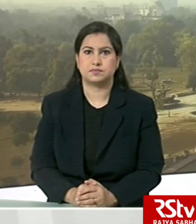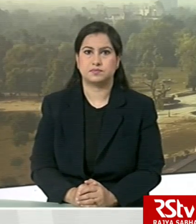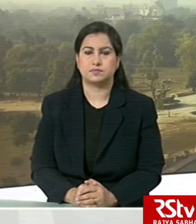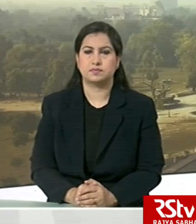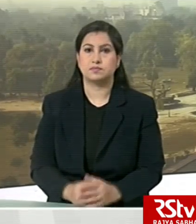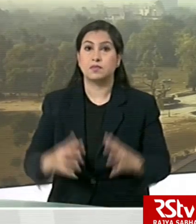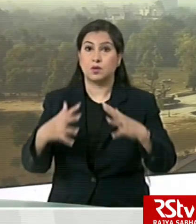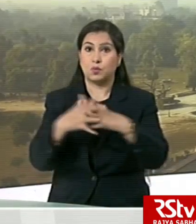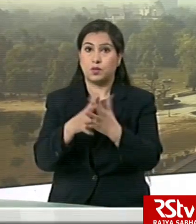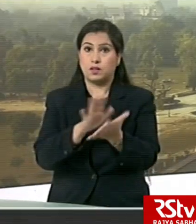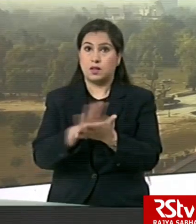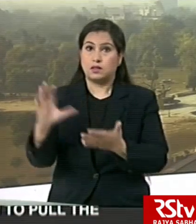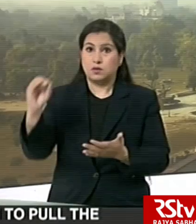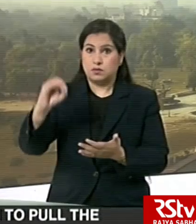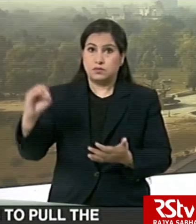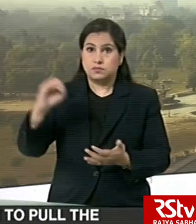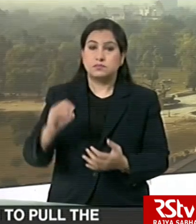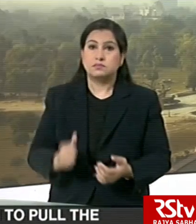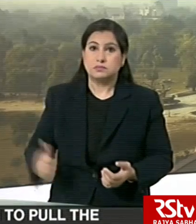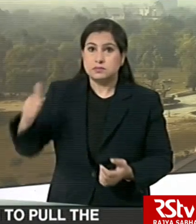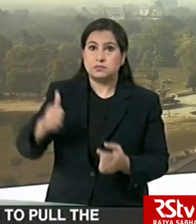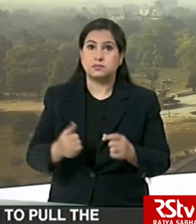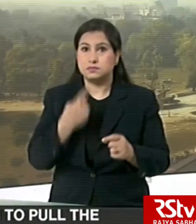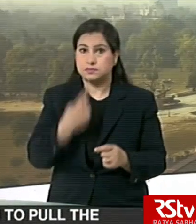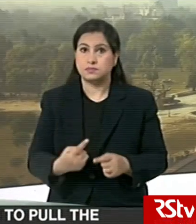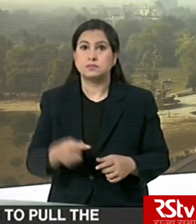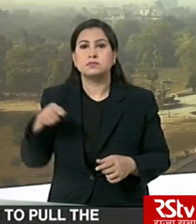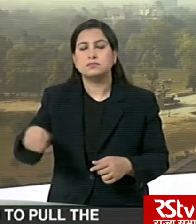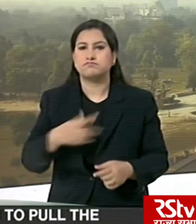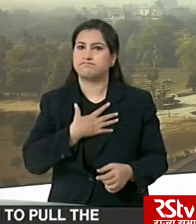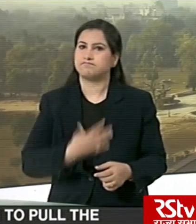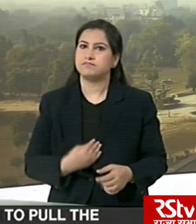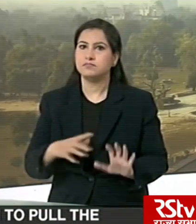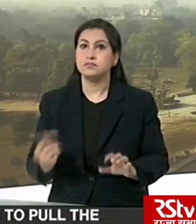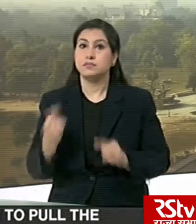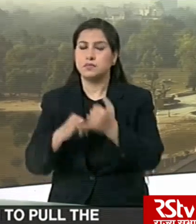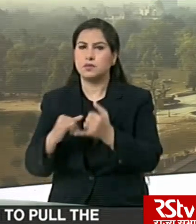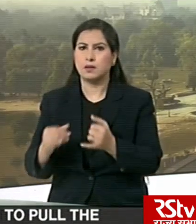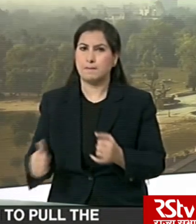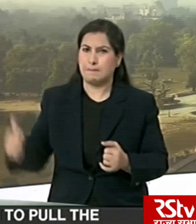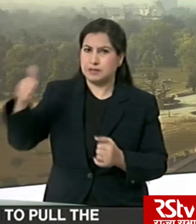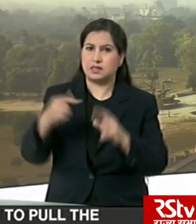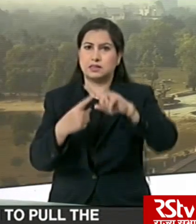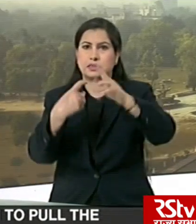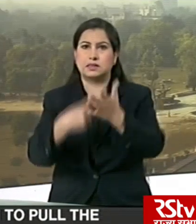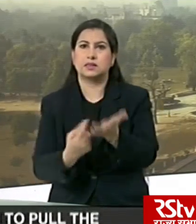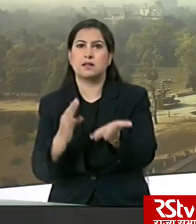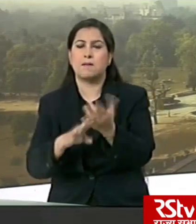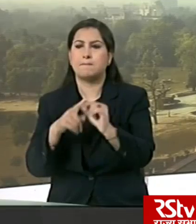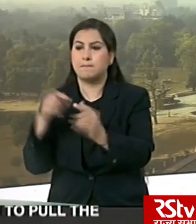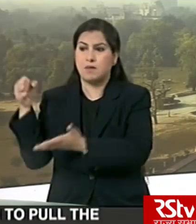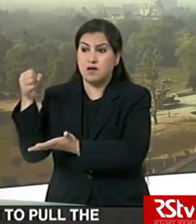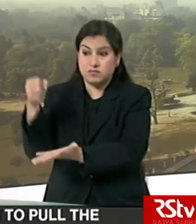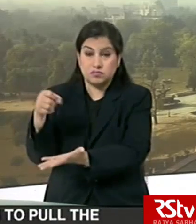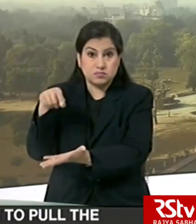The World Health Organization chief has said that he regretted U.S. President Donald Trump's decision to pull funding for the